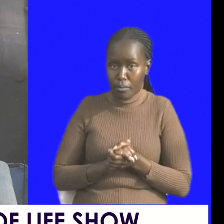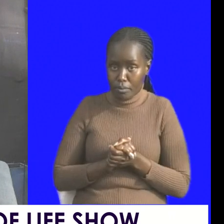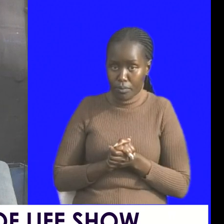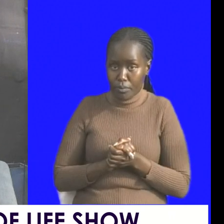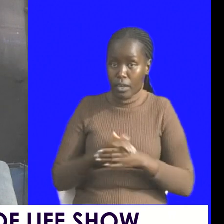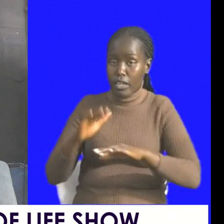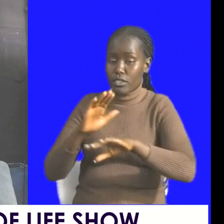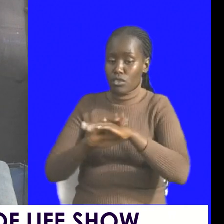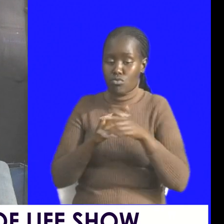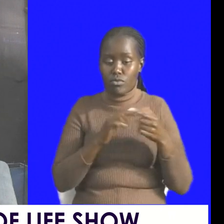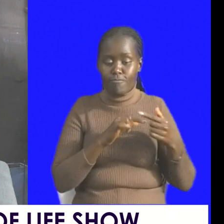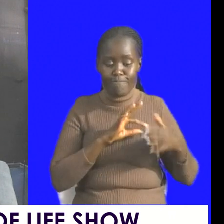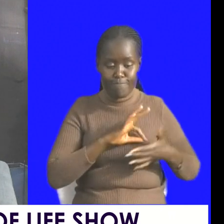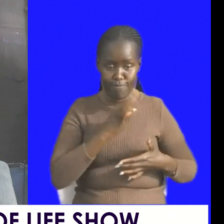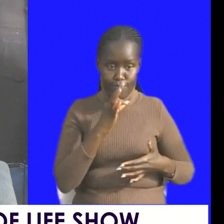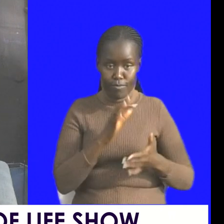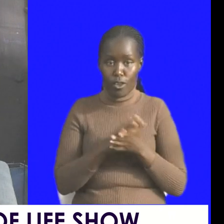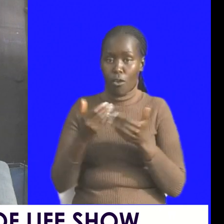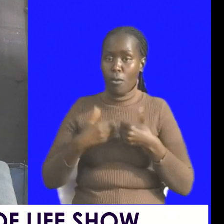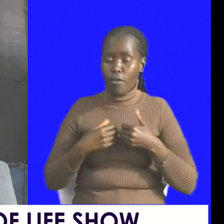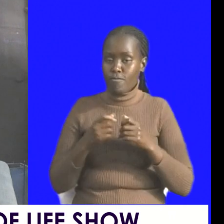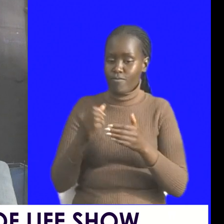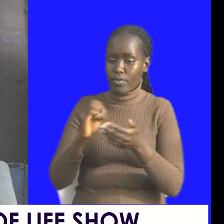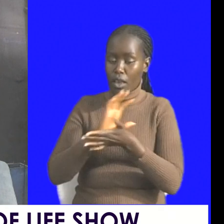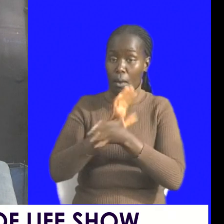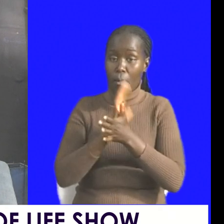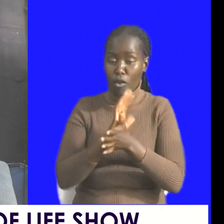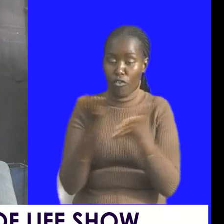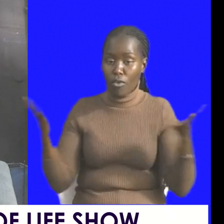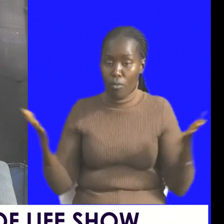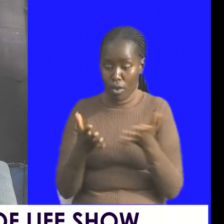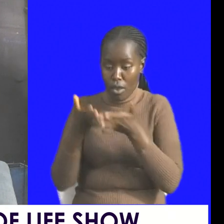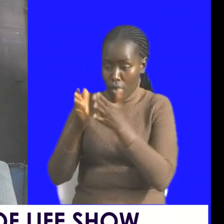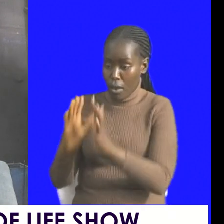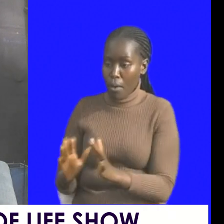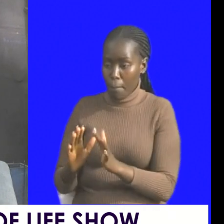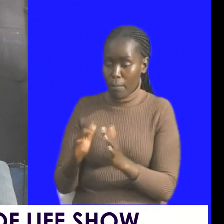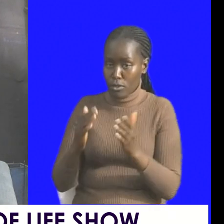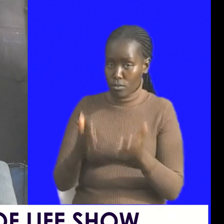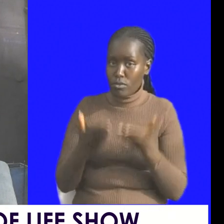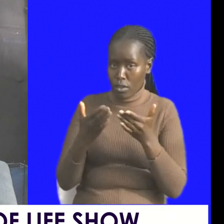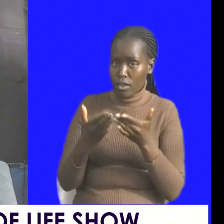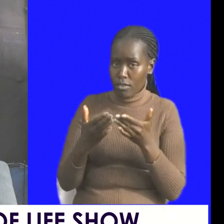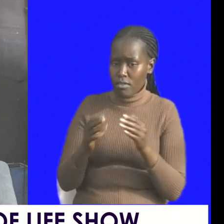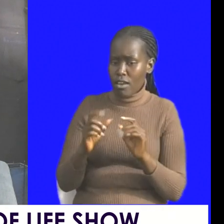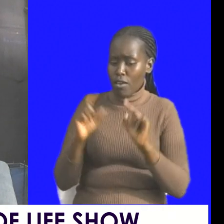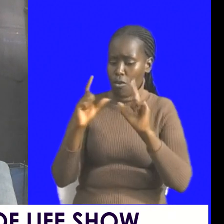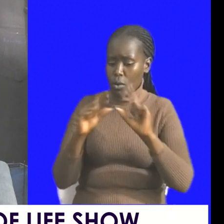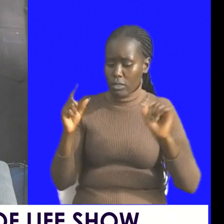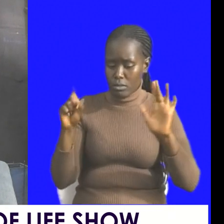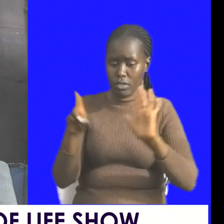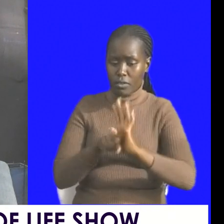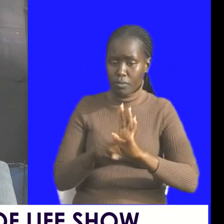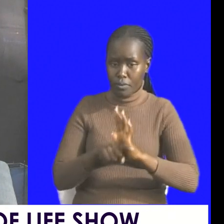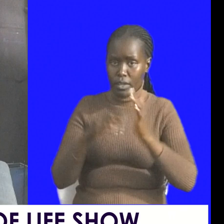good for the soul there is a movie where somebody brought that statement negatively so i'm